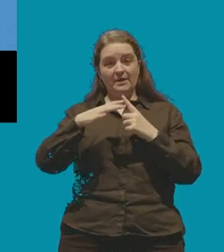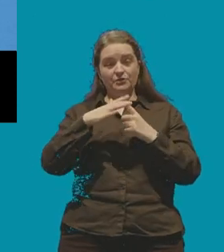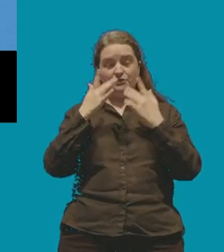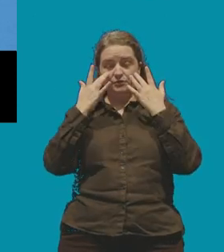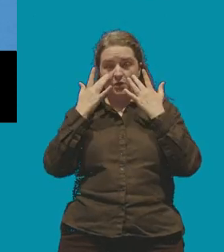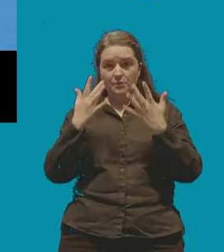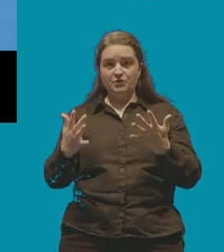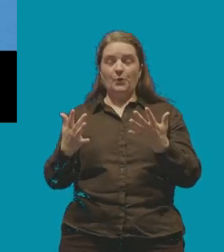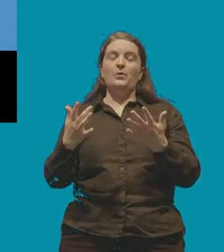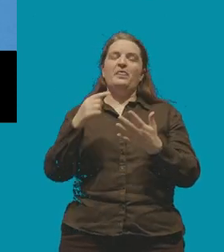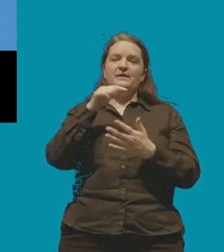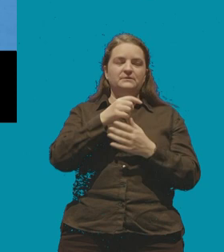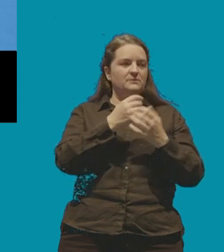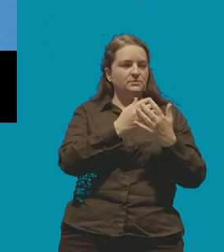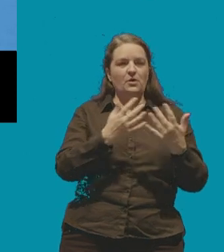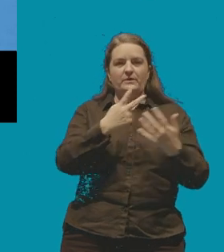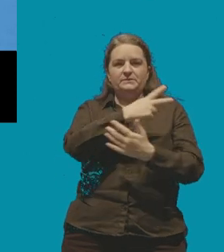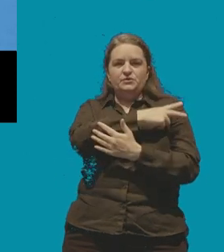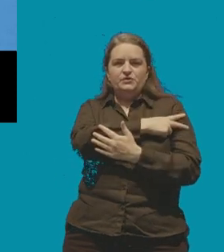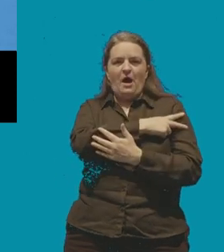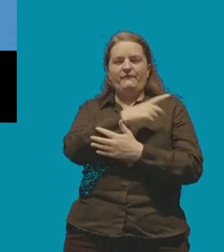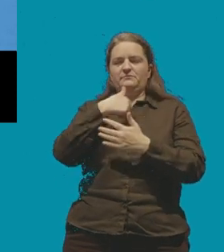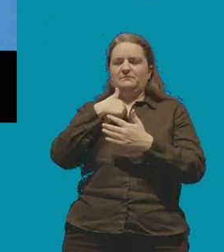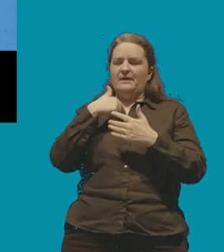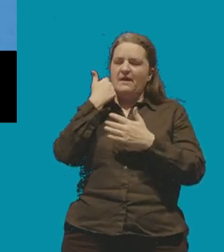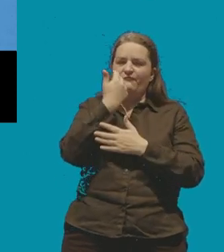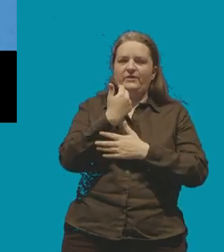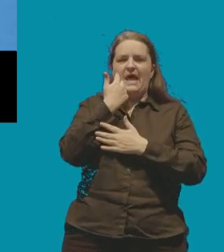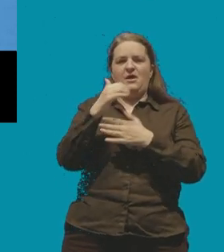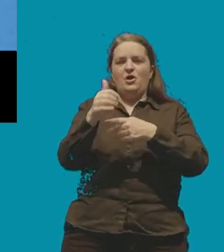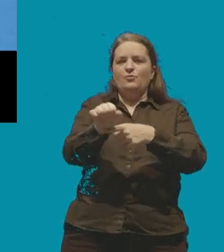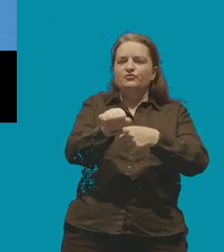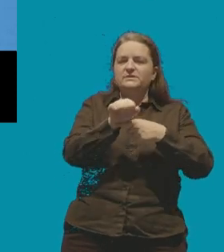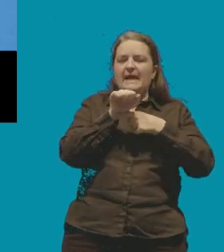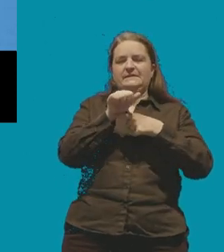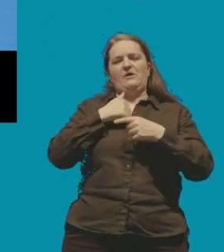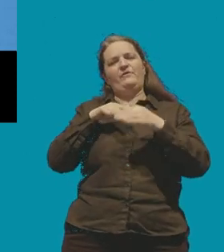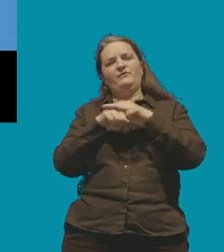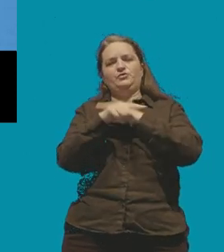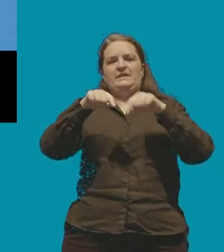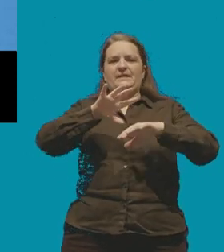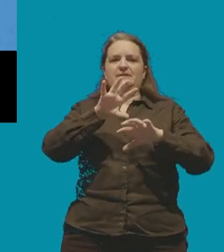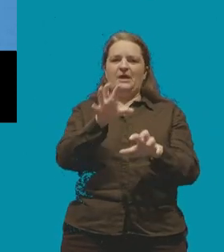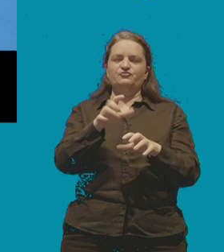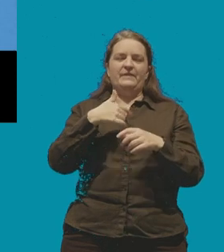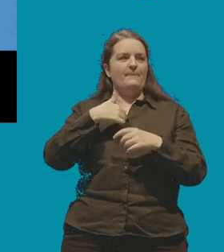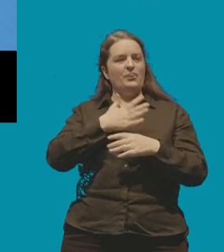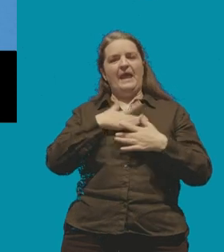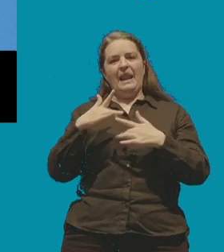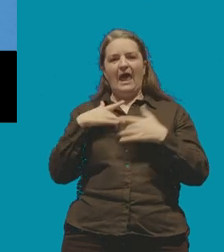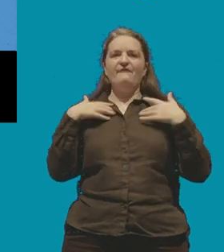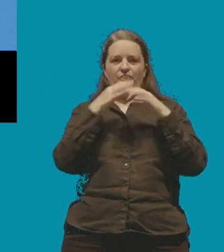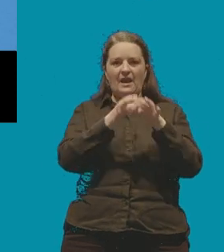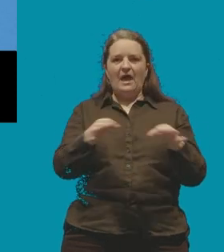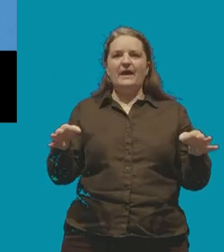in day out to protect refugees in this country Tofi Hussein and his team at Duncan Lewis